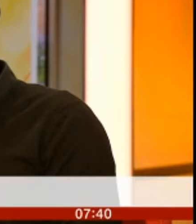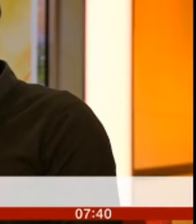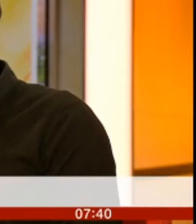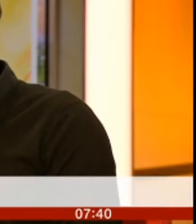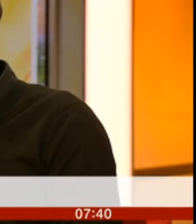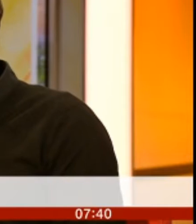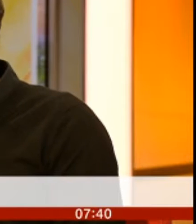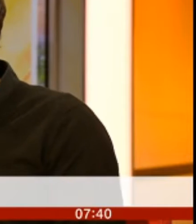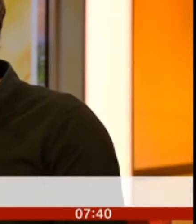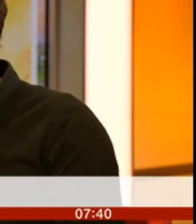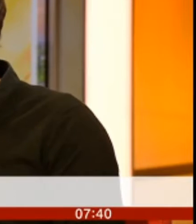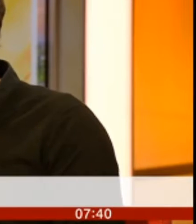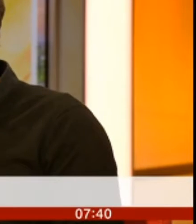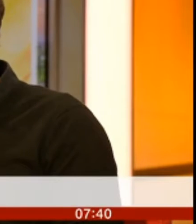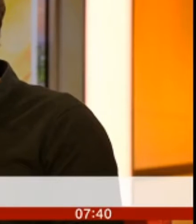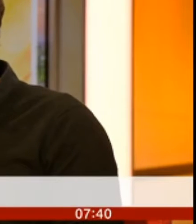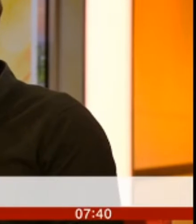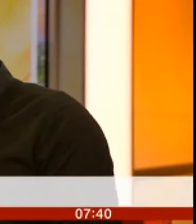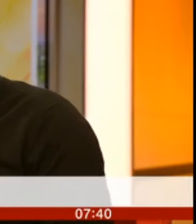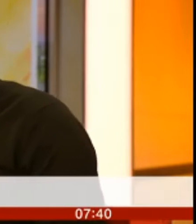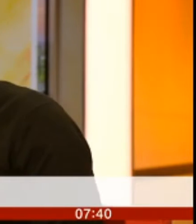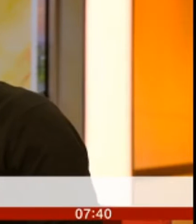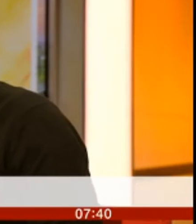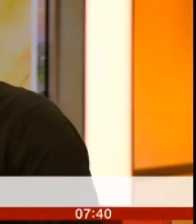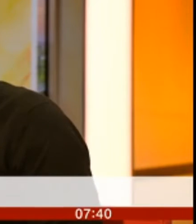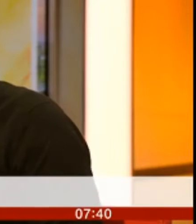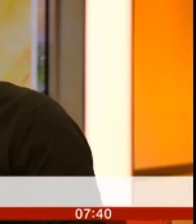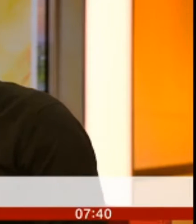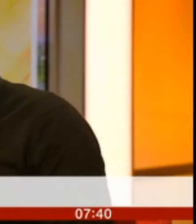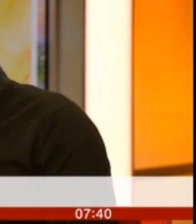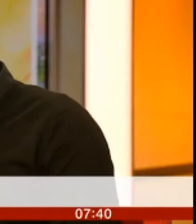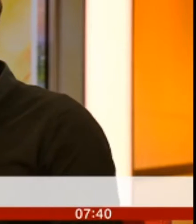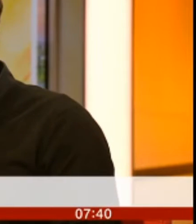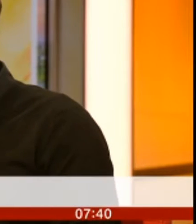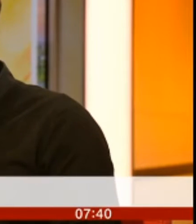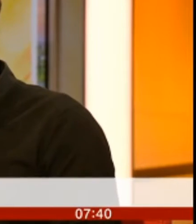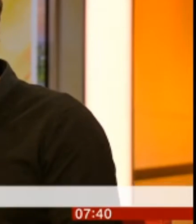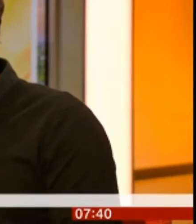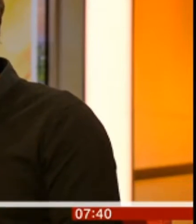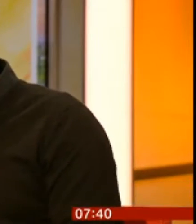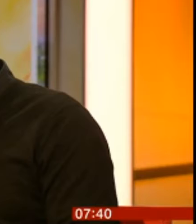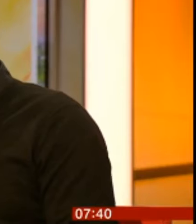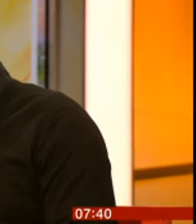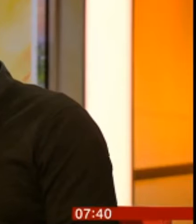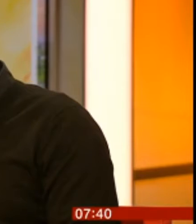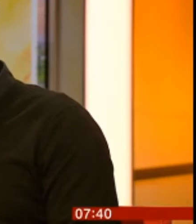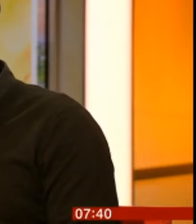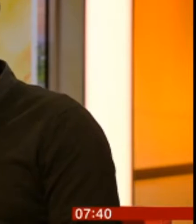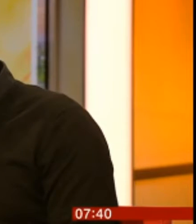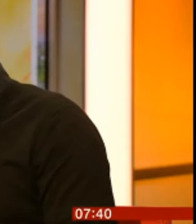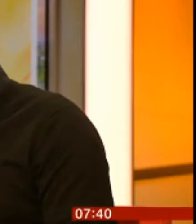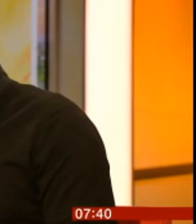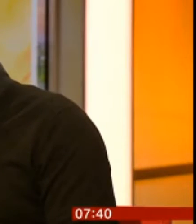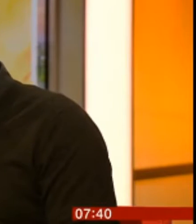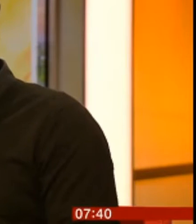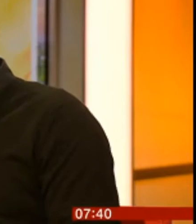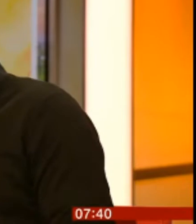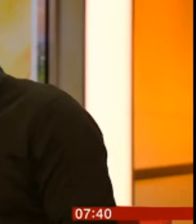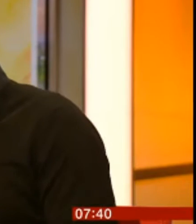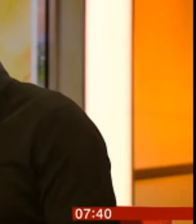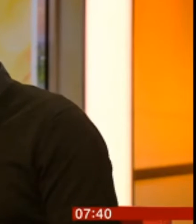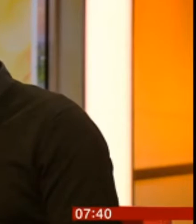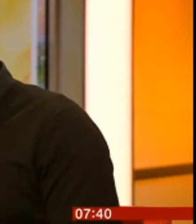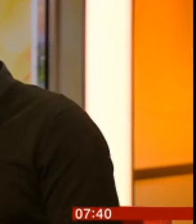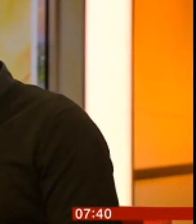you know, we're talking about 10 allergy deaths every year. That's what we're looking at. So, these are not small numbers. This is affecting people.